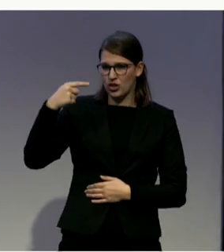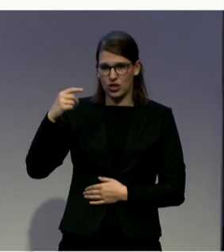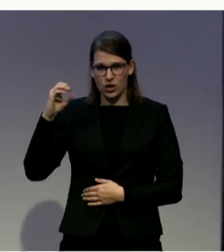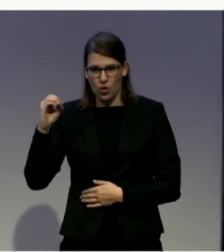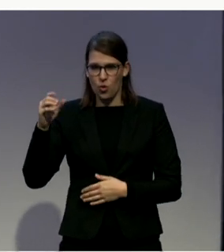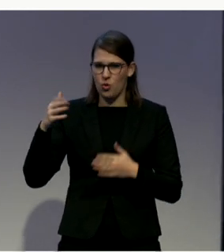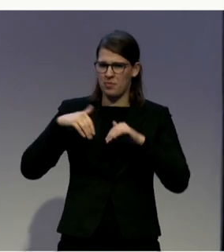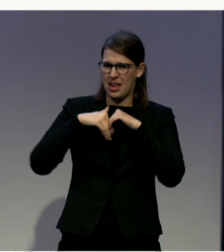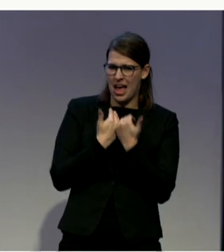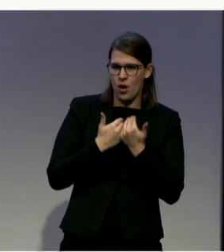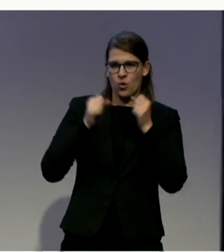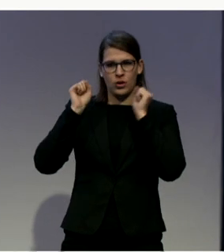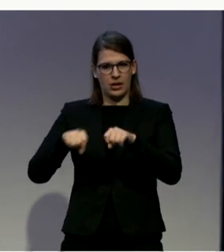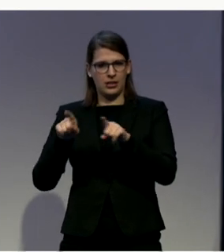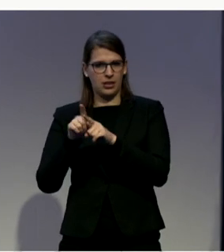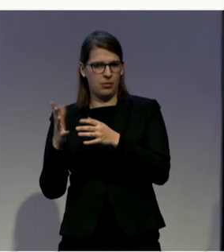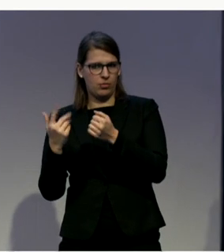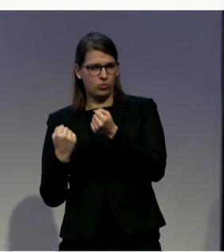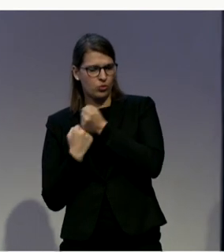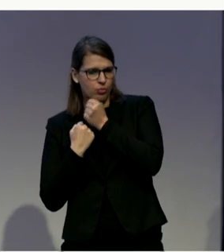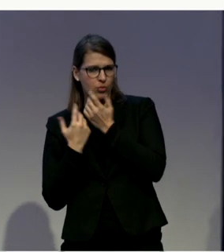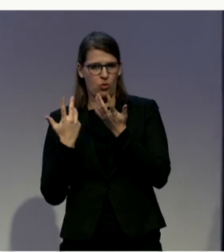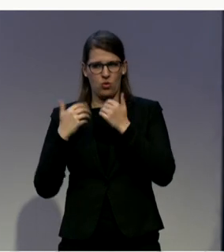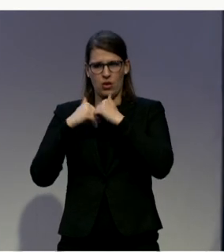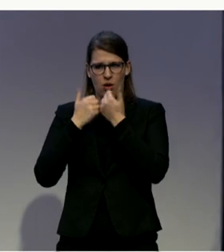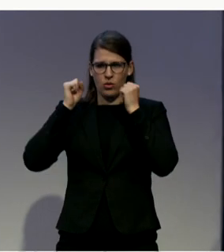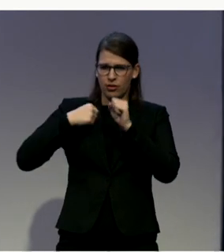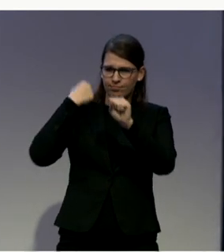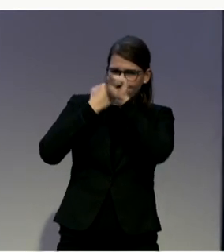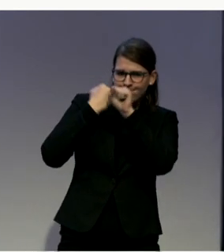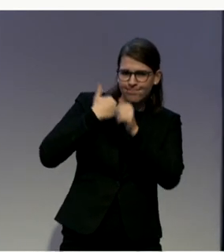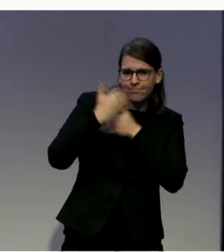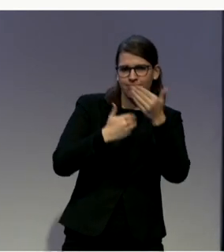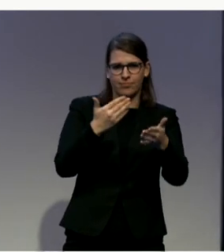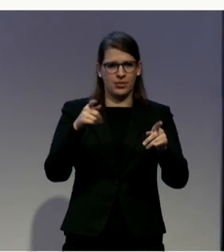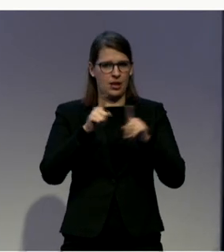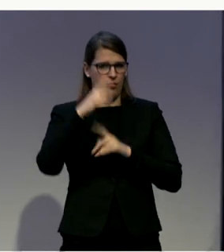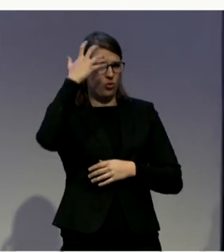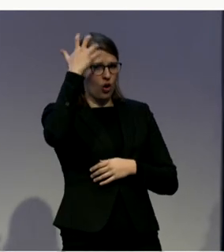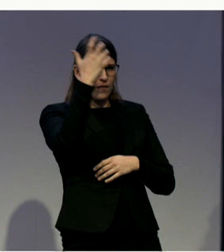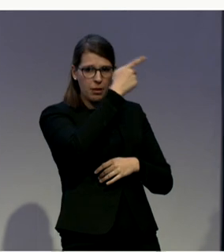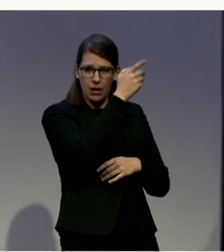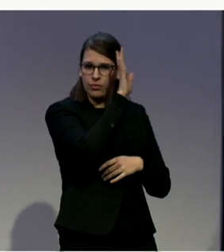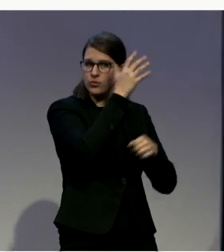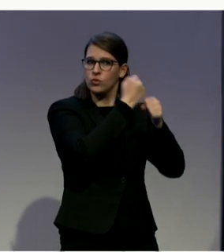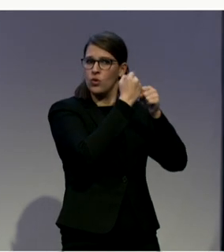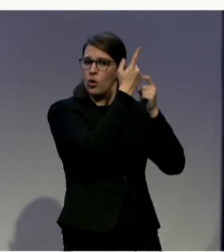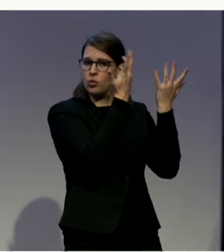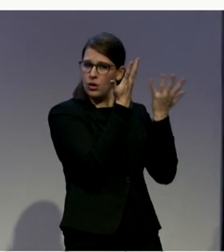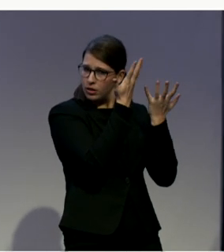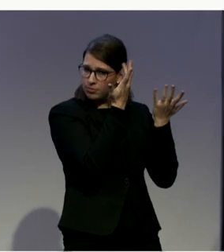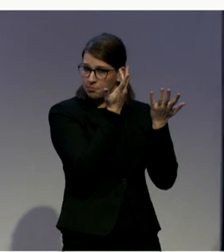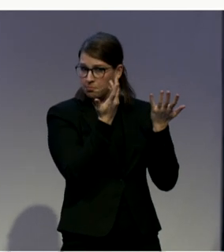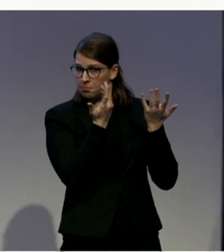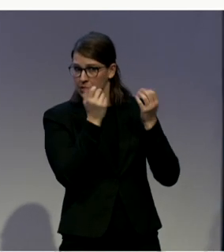And how do you see the role of the governments you work in sort of, I think that for all of you that something that might be